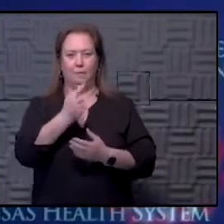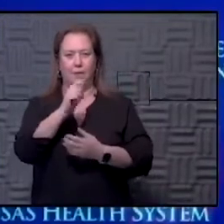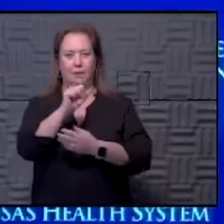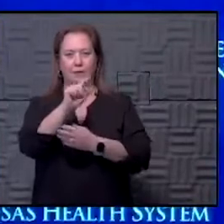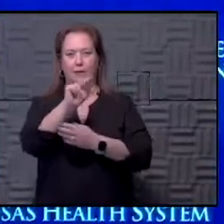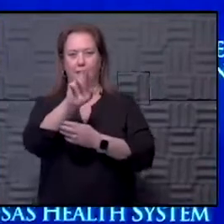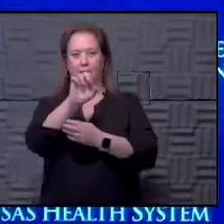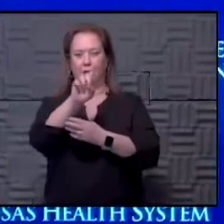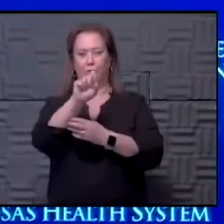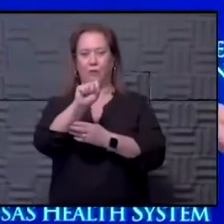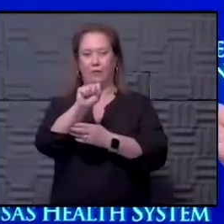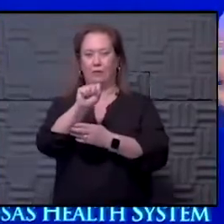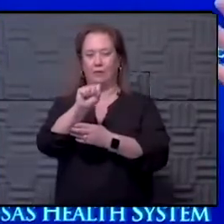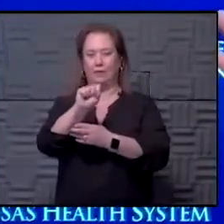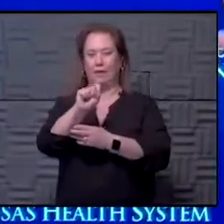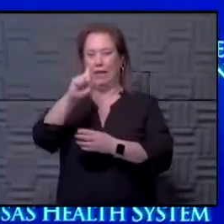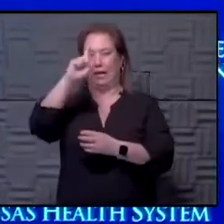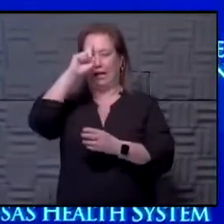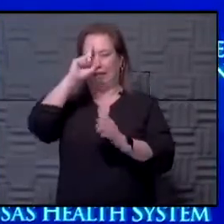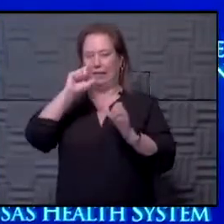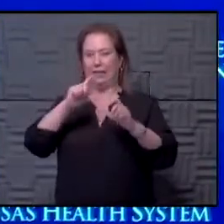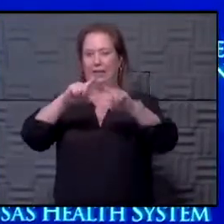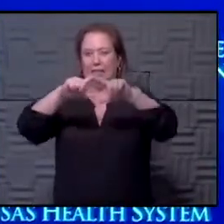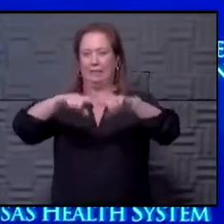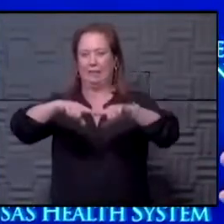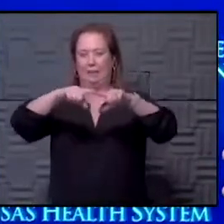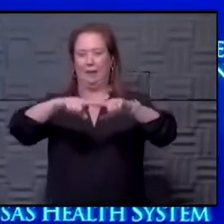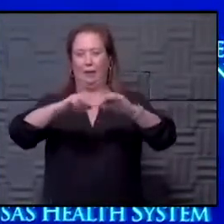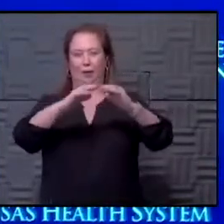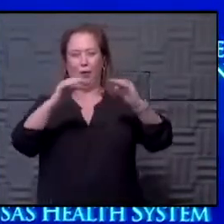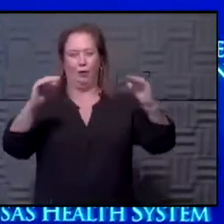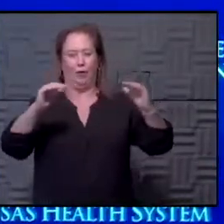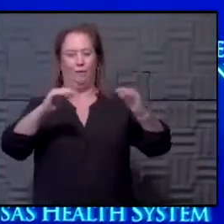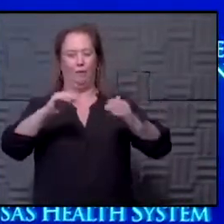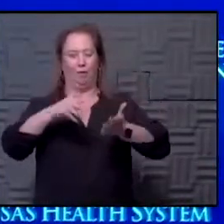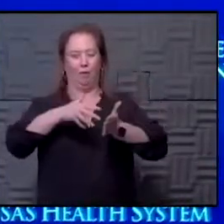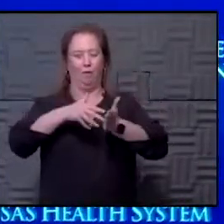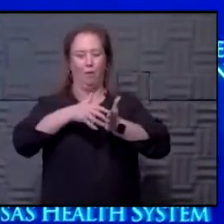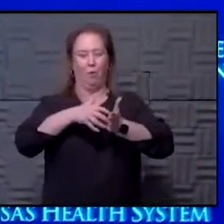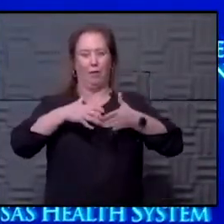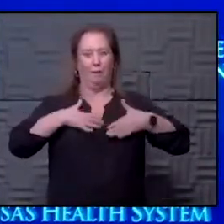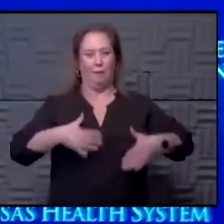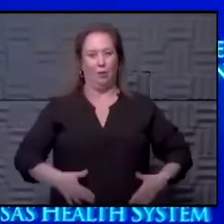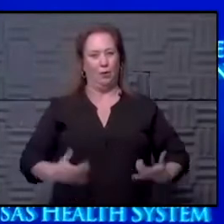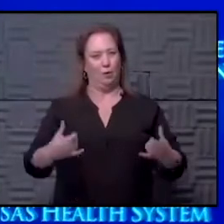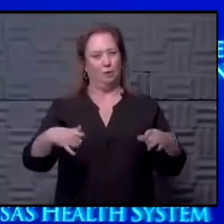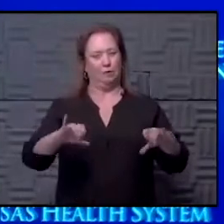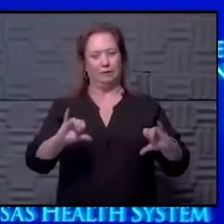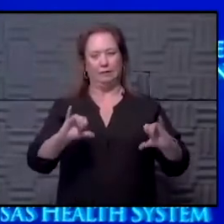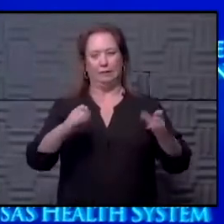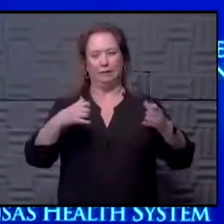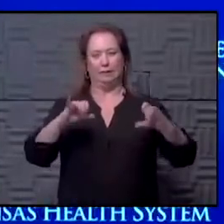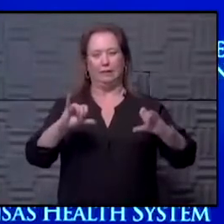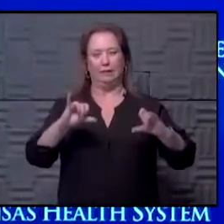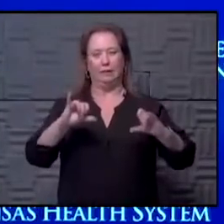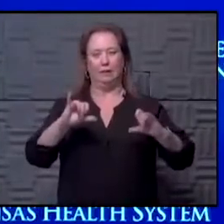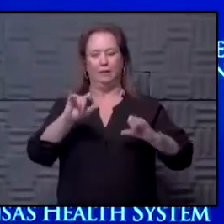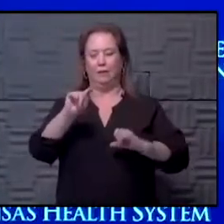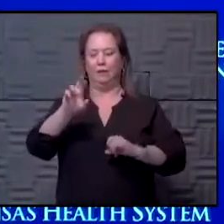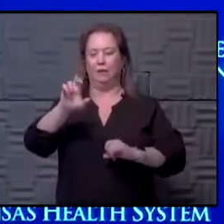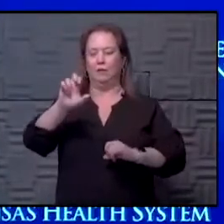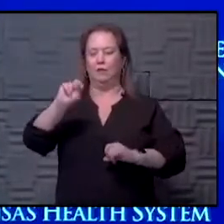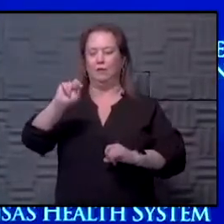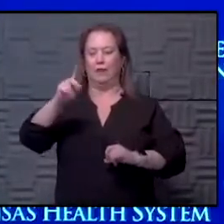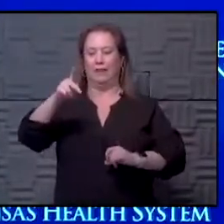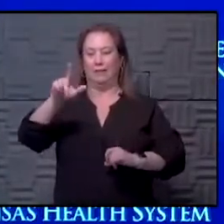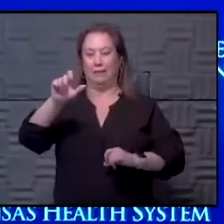that. Hawkeye, what do you think? I think depending on what your level of immunosuppression is, we're still seeing that even transplant patients can